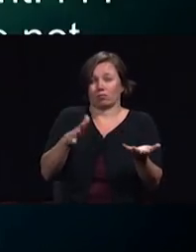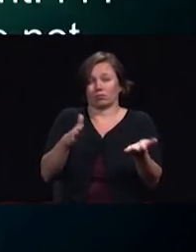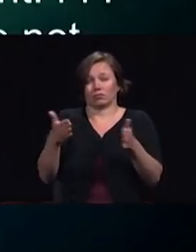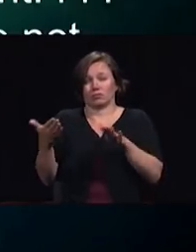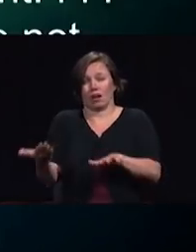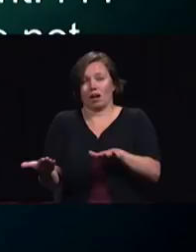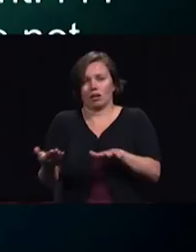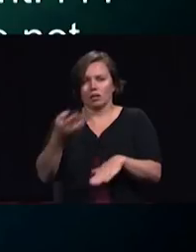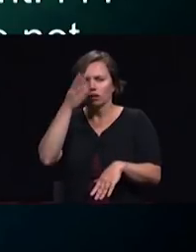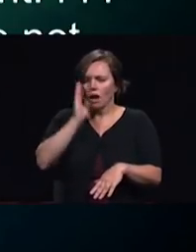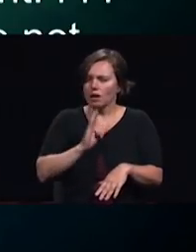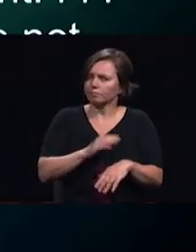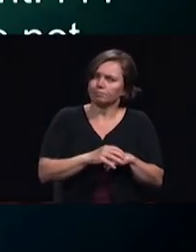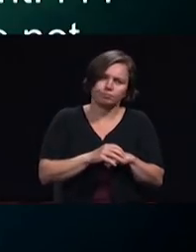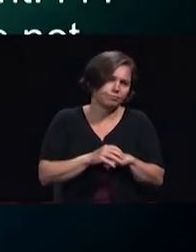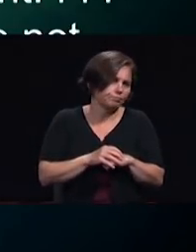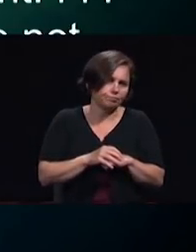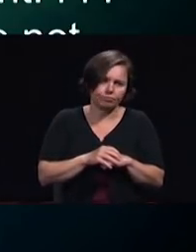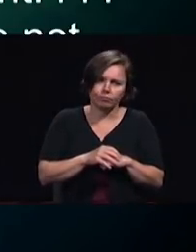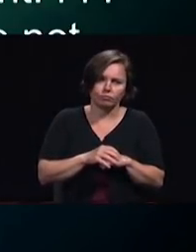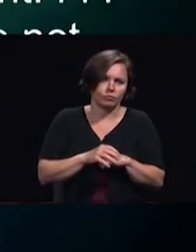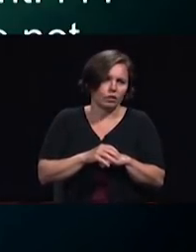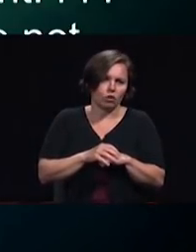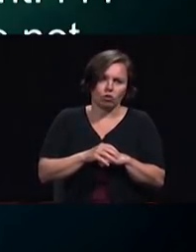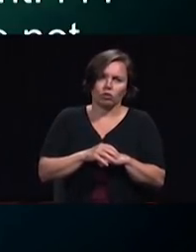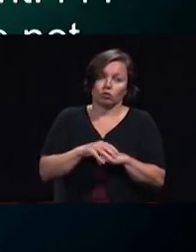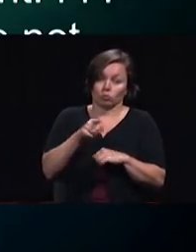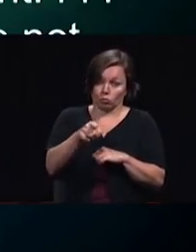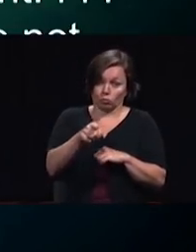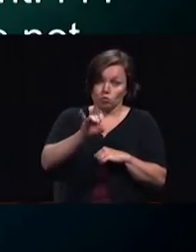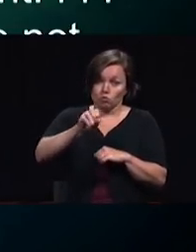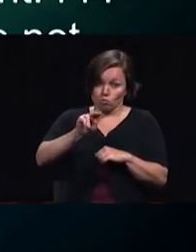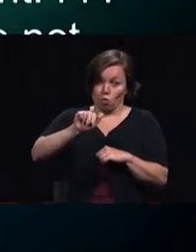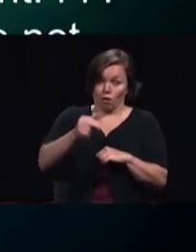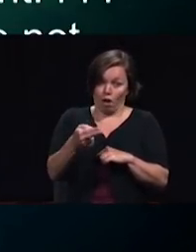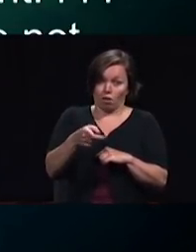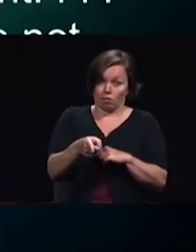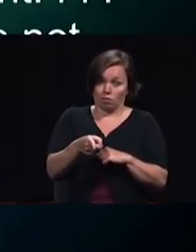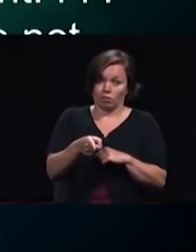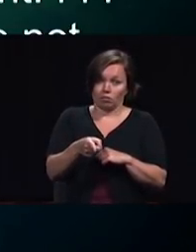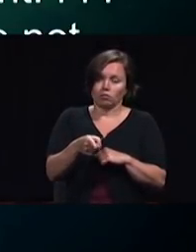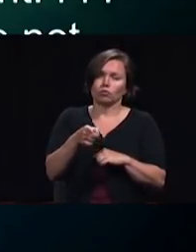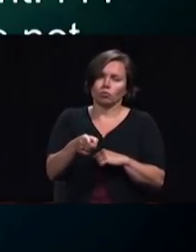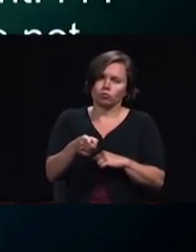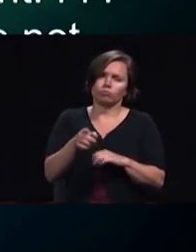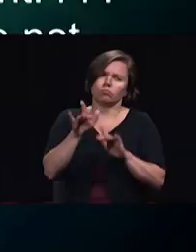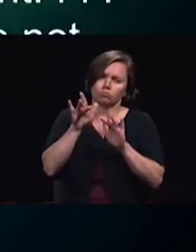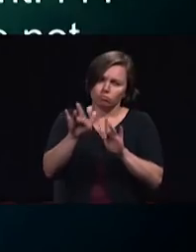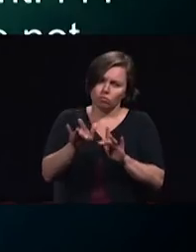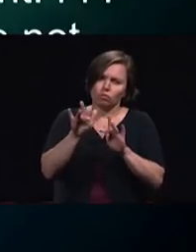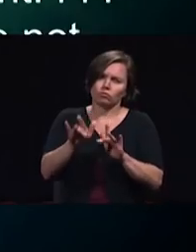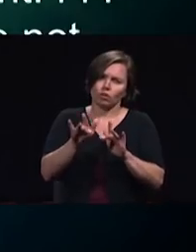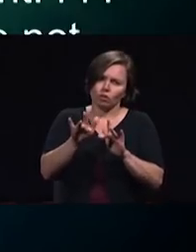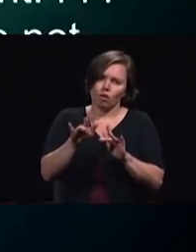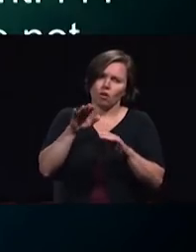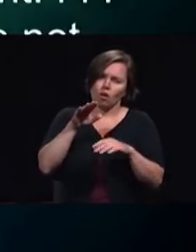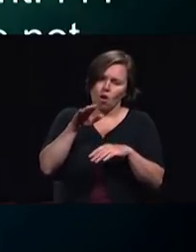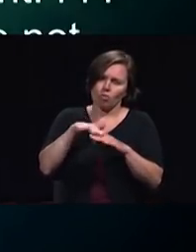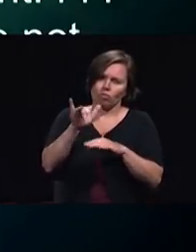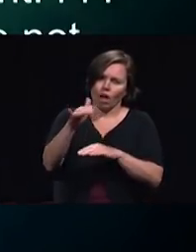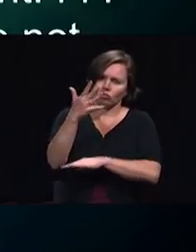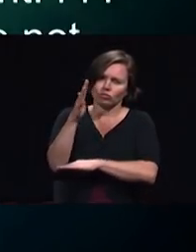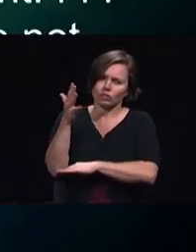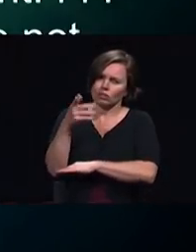11 you have had pity on the plant for which you have not labored and should I not